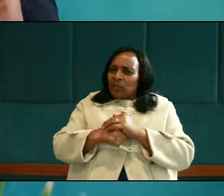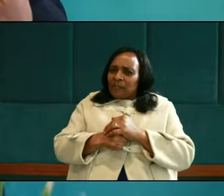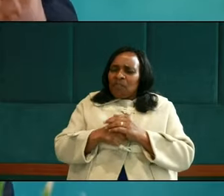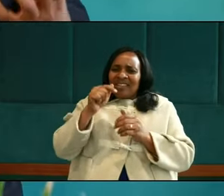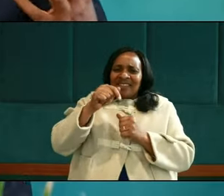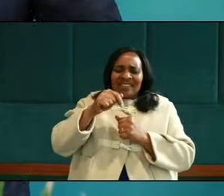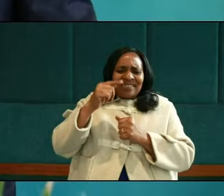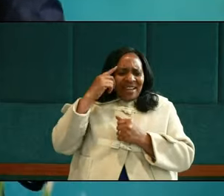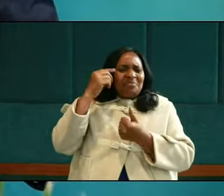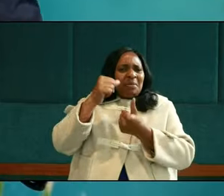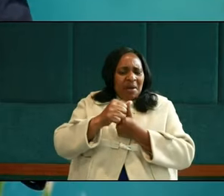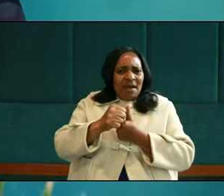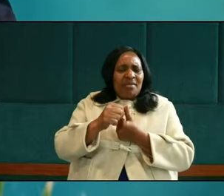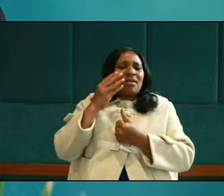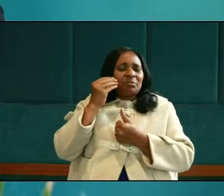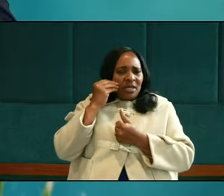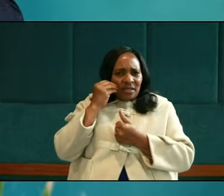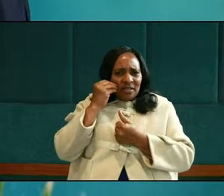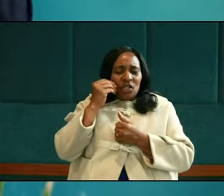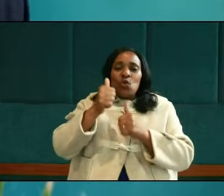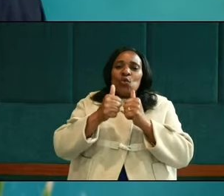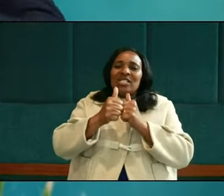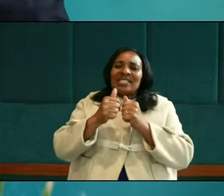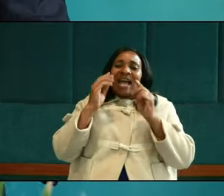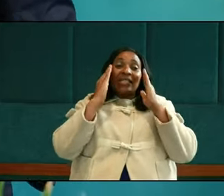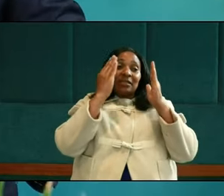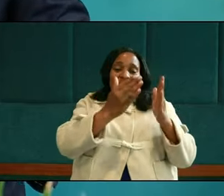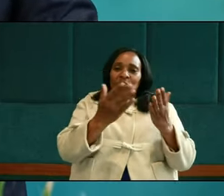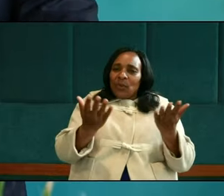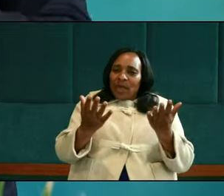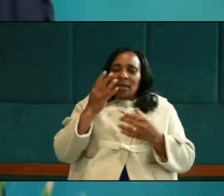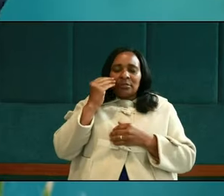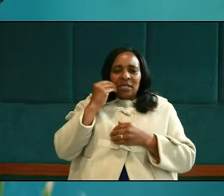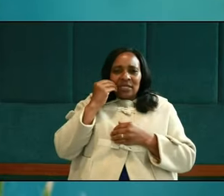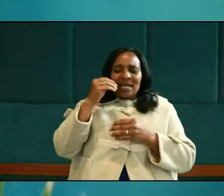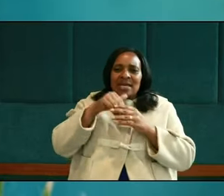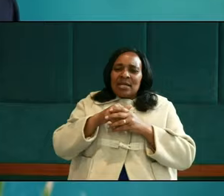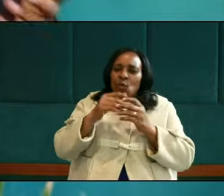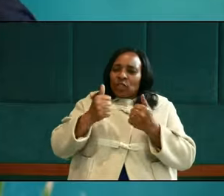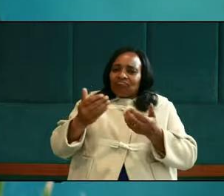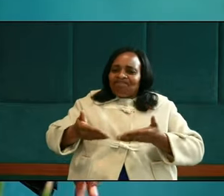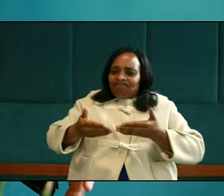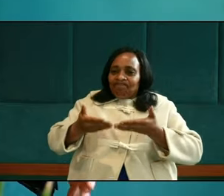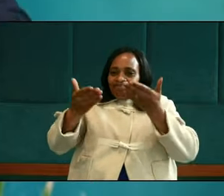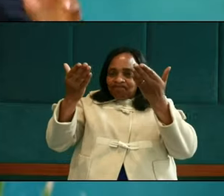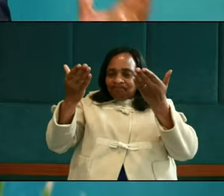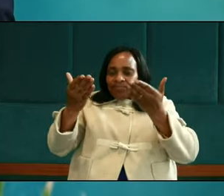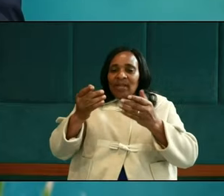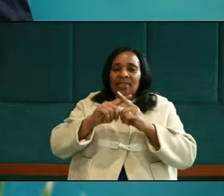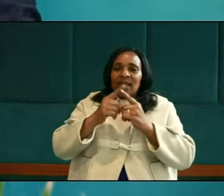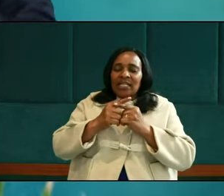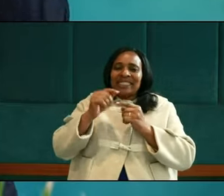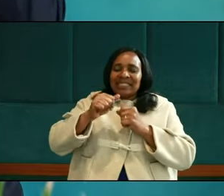a realized experience and it is an anticipated experience. It is in prospect and it is in